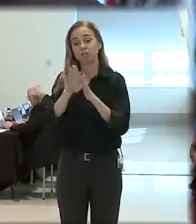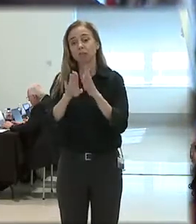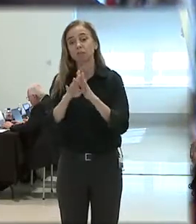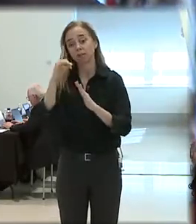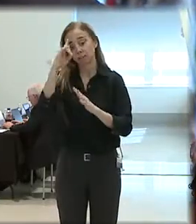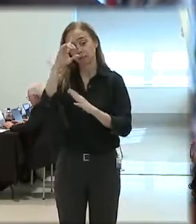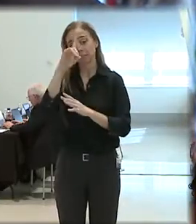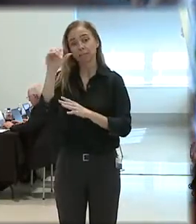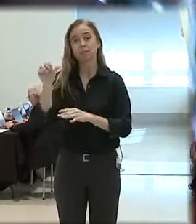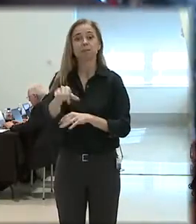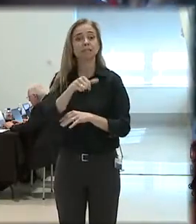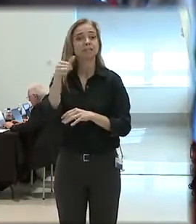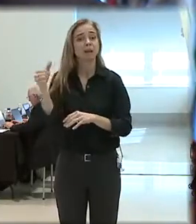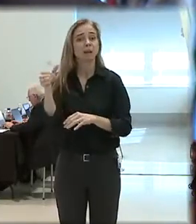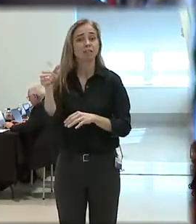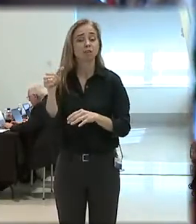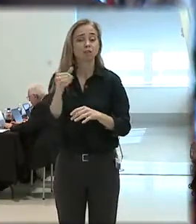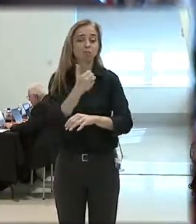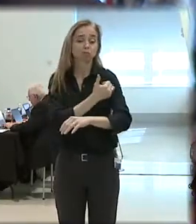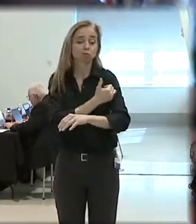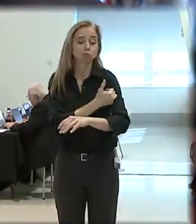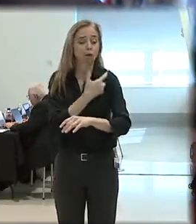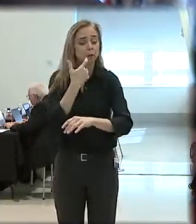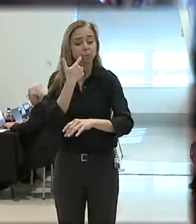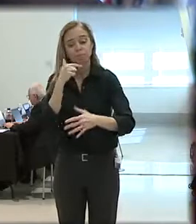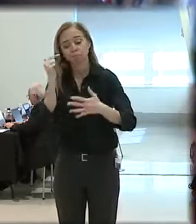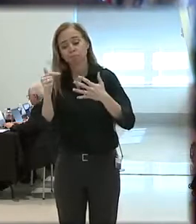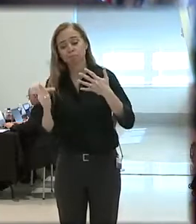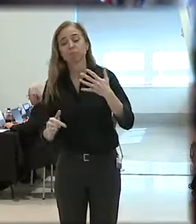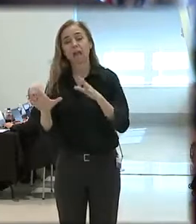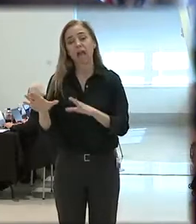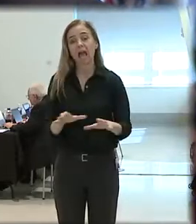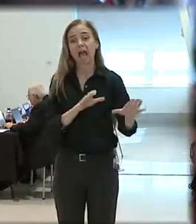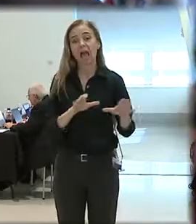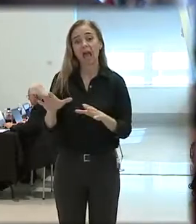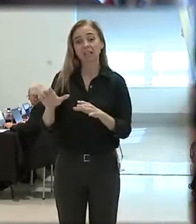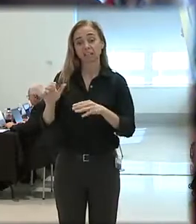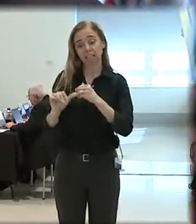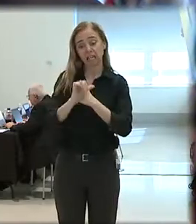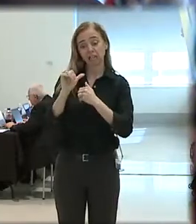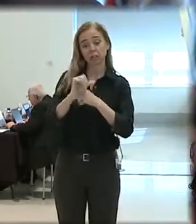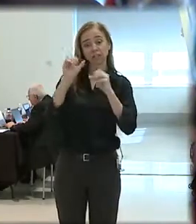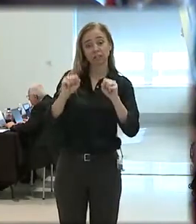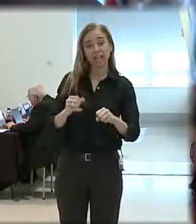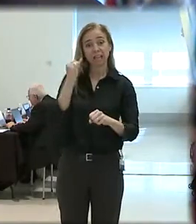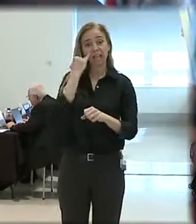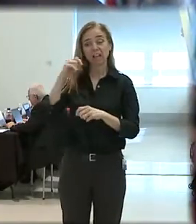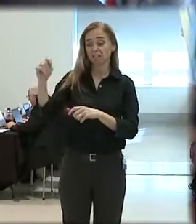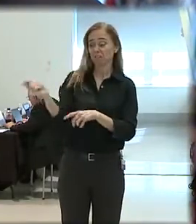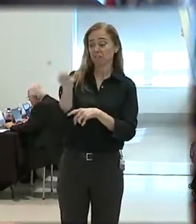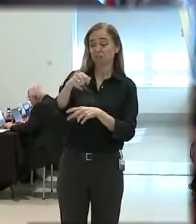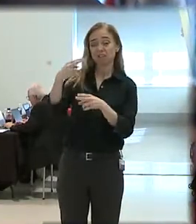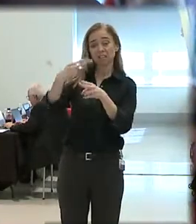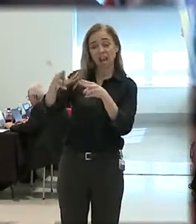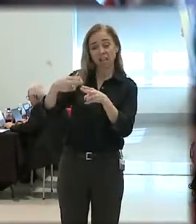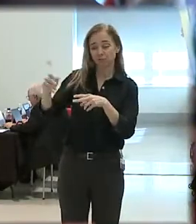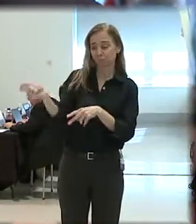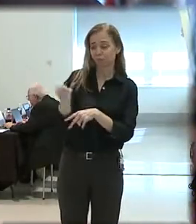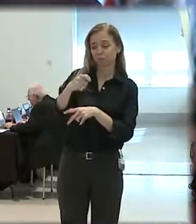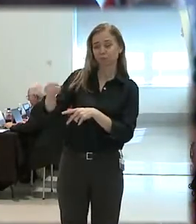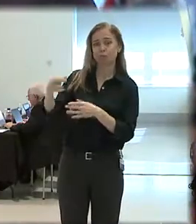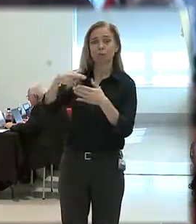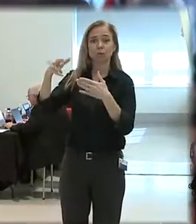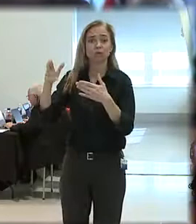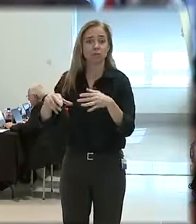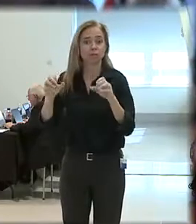drug addiction, or other conditions, act erratically and dangerously. If the person starts to wave a knife or other weapon, results can